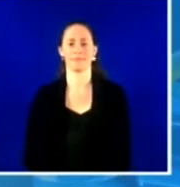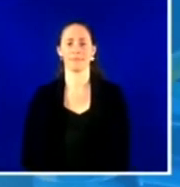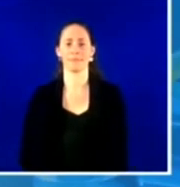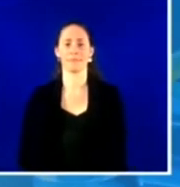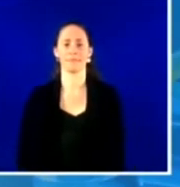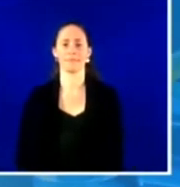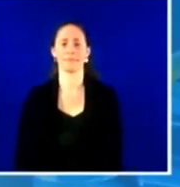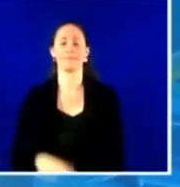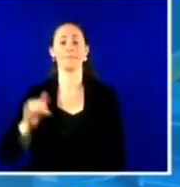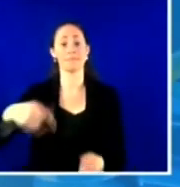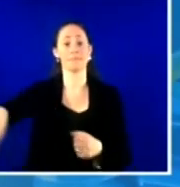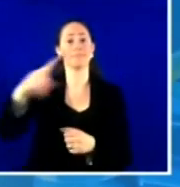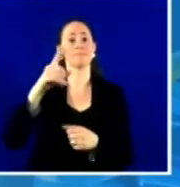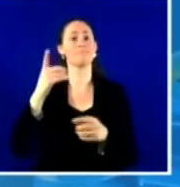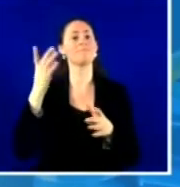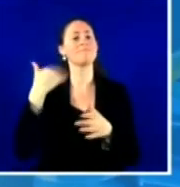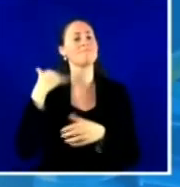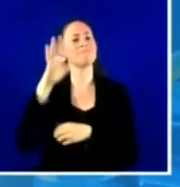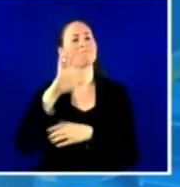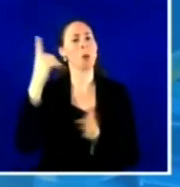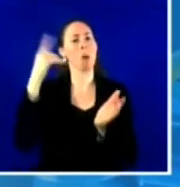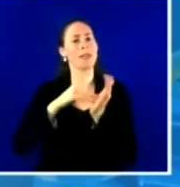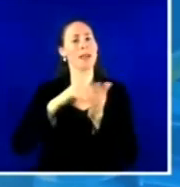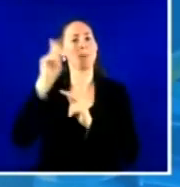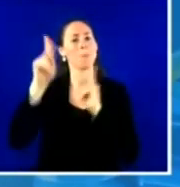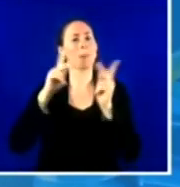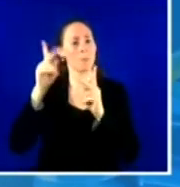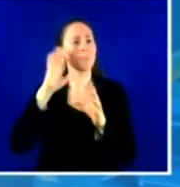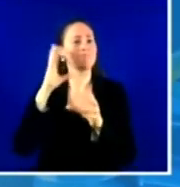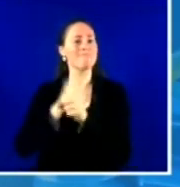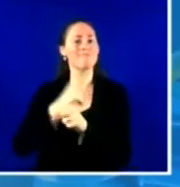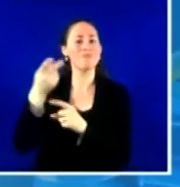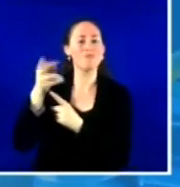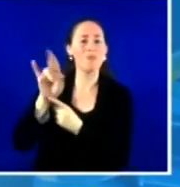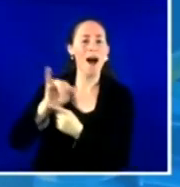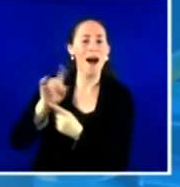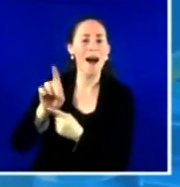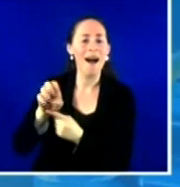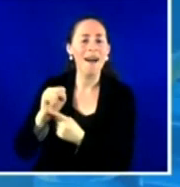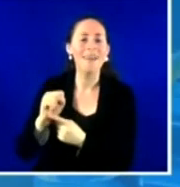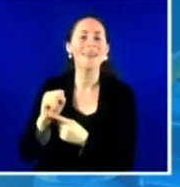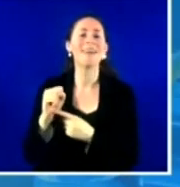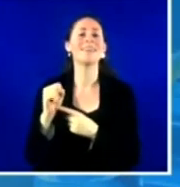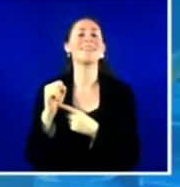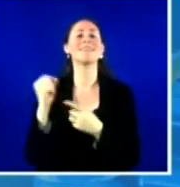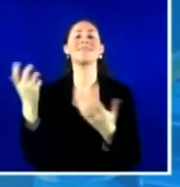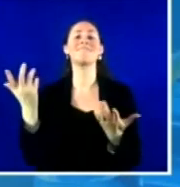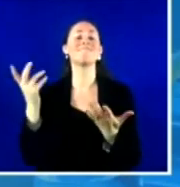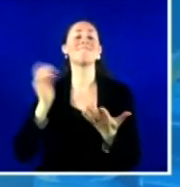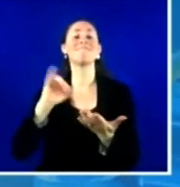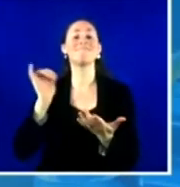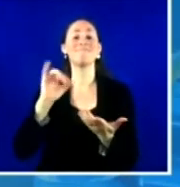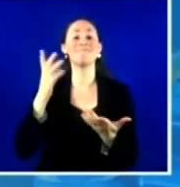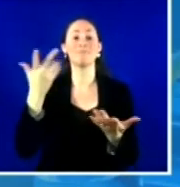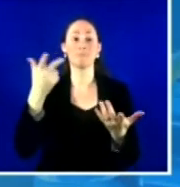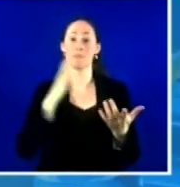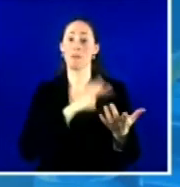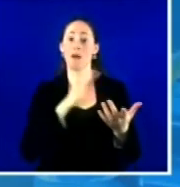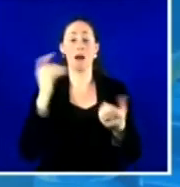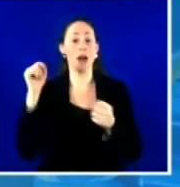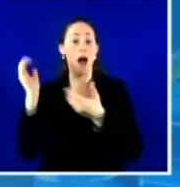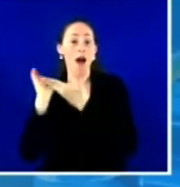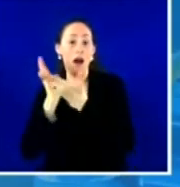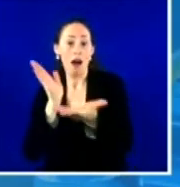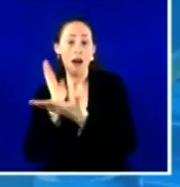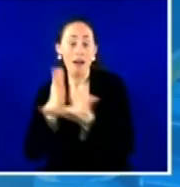and these will include things like wellness retreats, healthy home meal deliveries, personal training equipment, gym memberships,